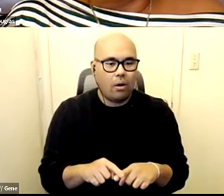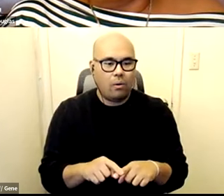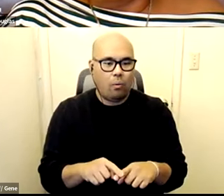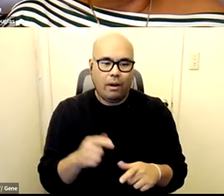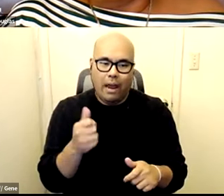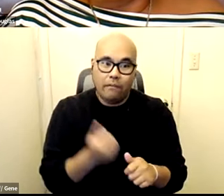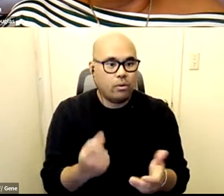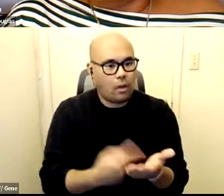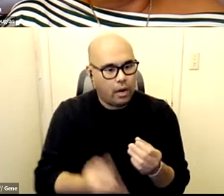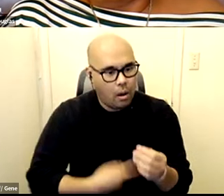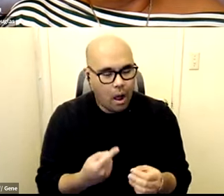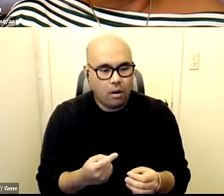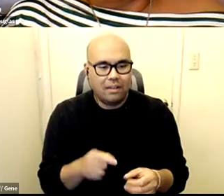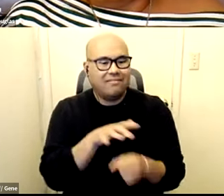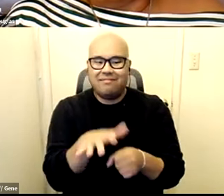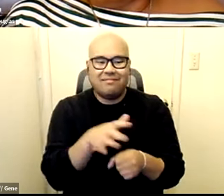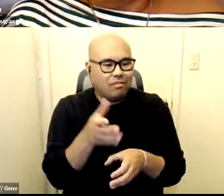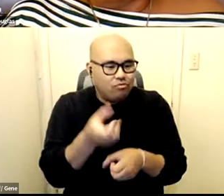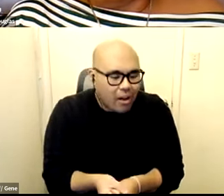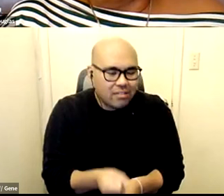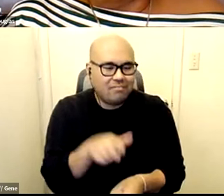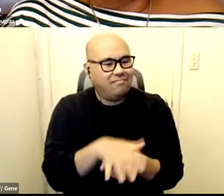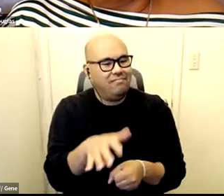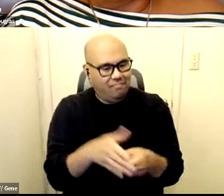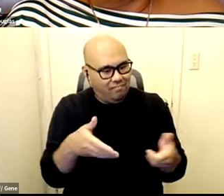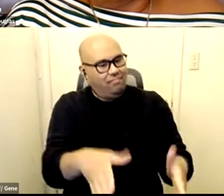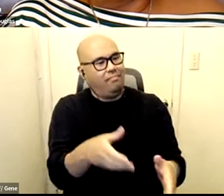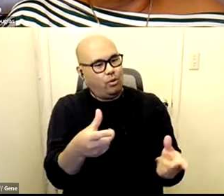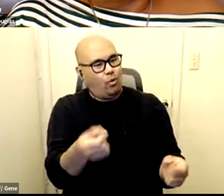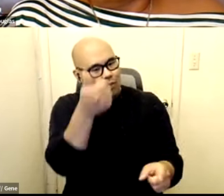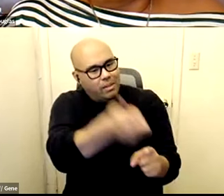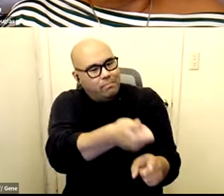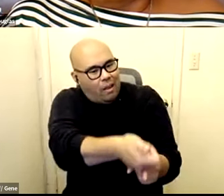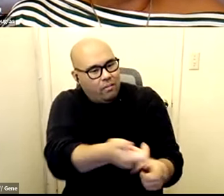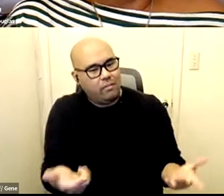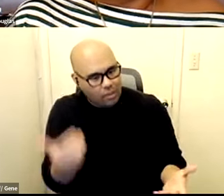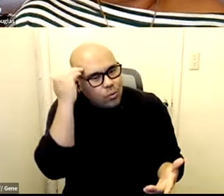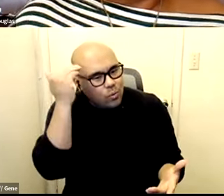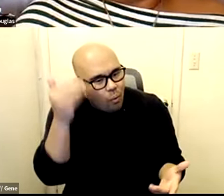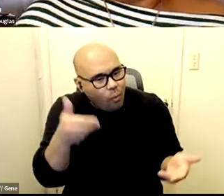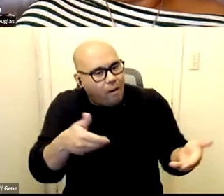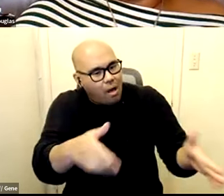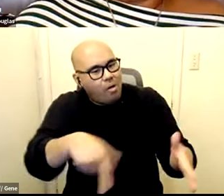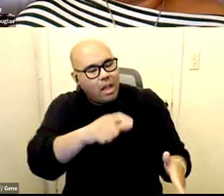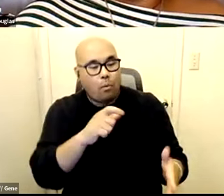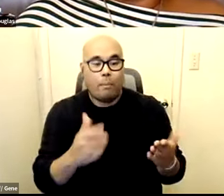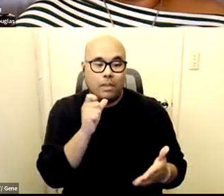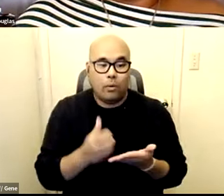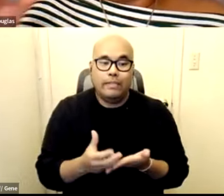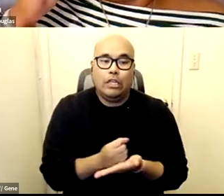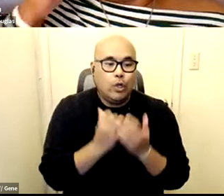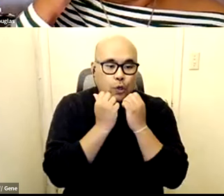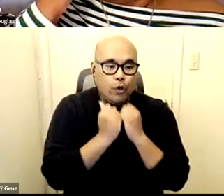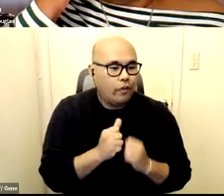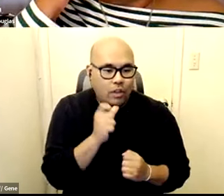lack of trust lack of autonomy the idea that people can't say for themselves what they need or that people are not deserving of having their